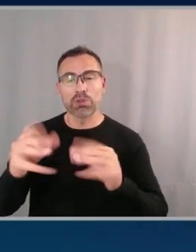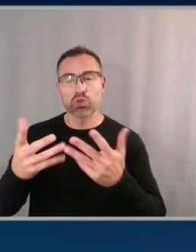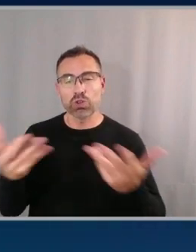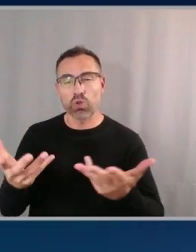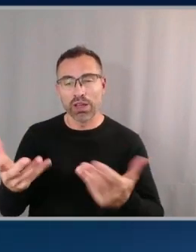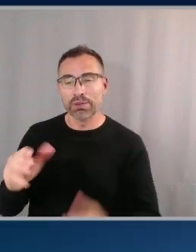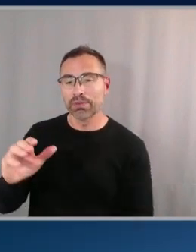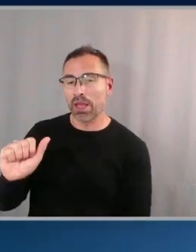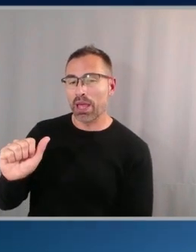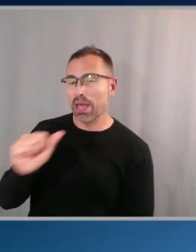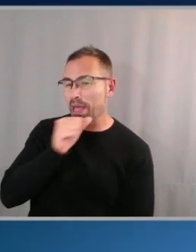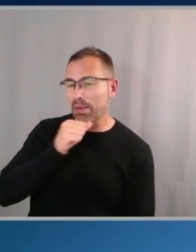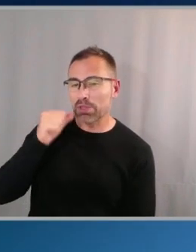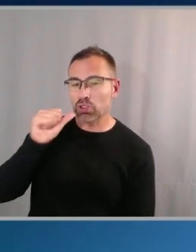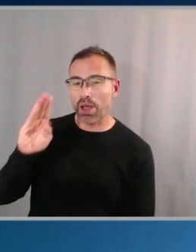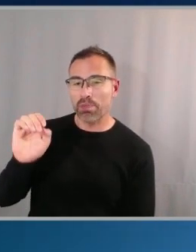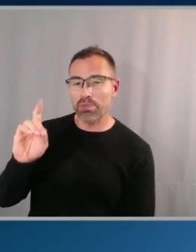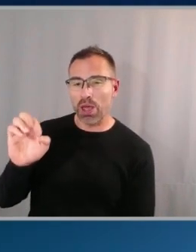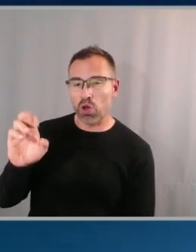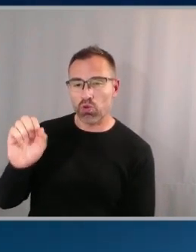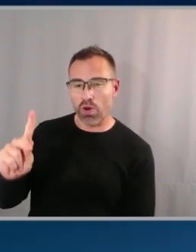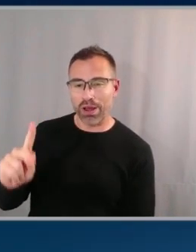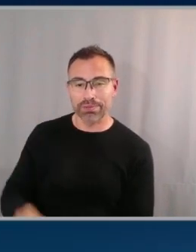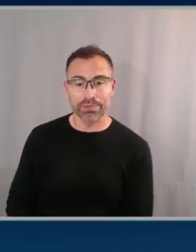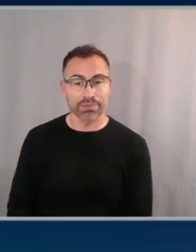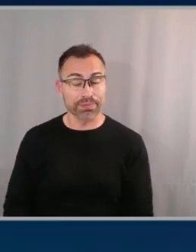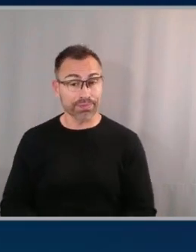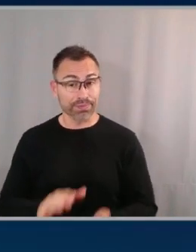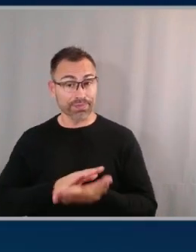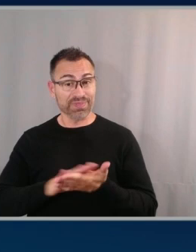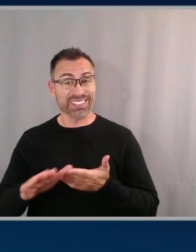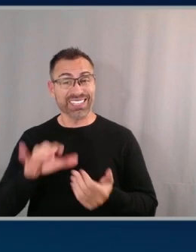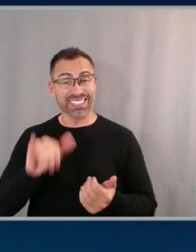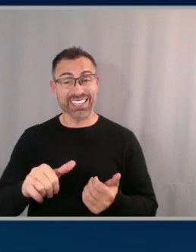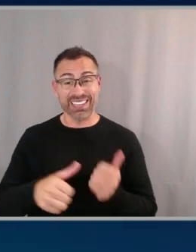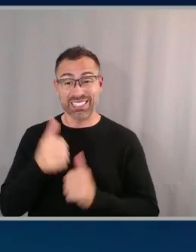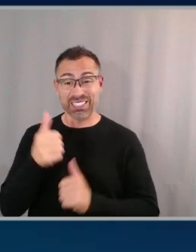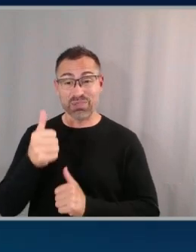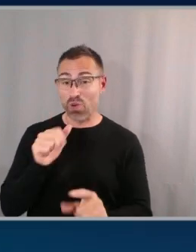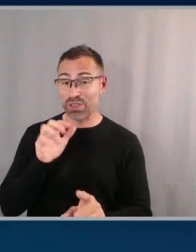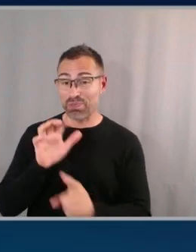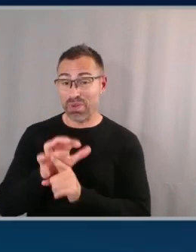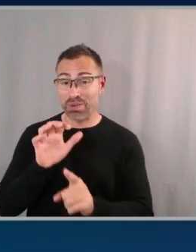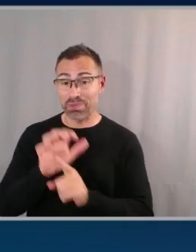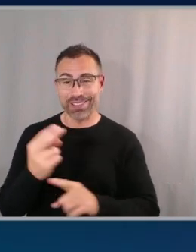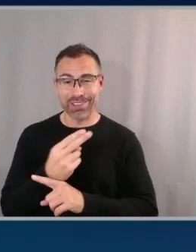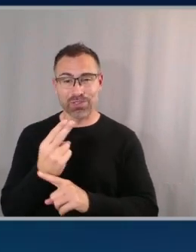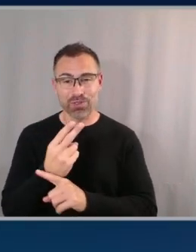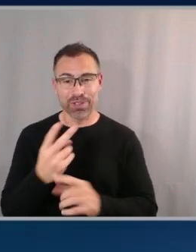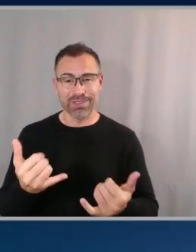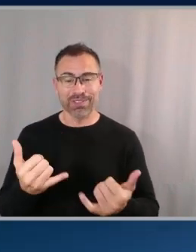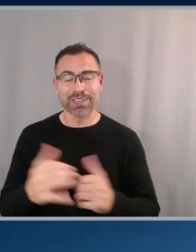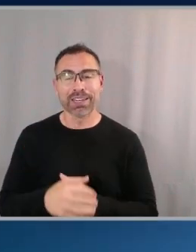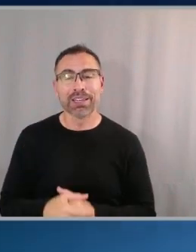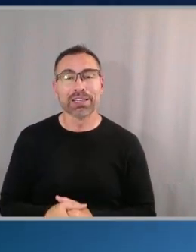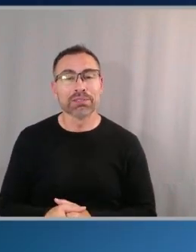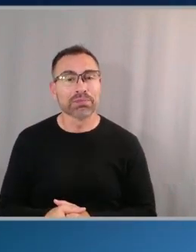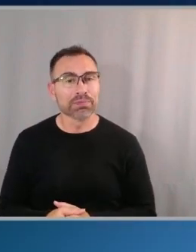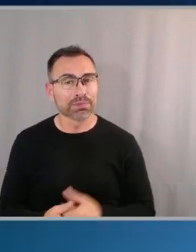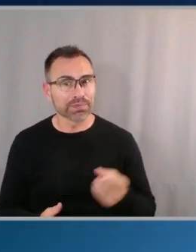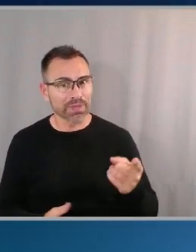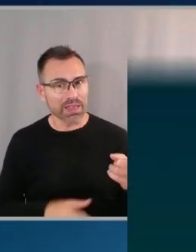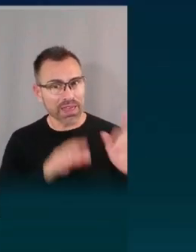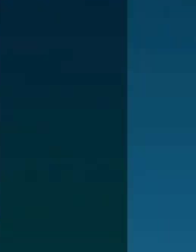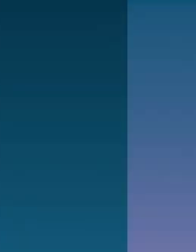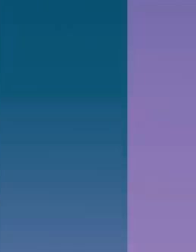nice um that's those are uh the most popular use cases that we have today that is fantastic uh chat let us